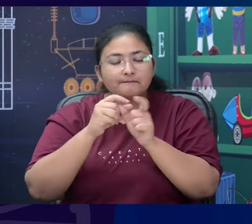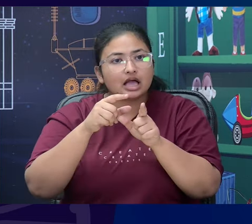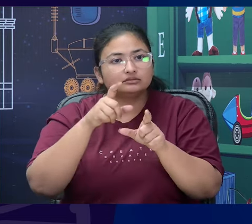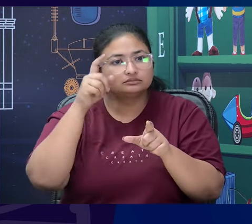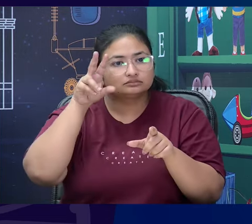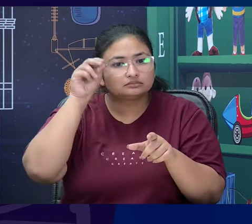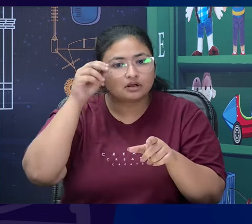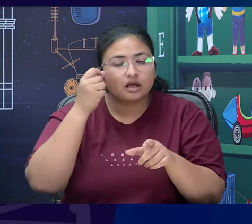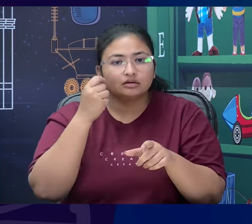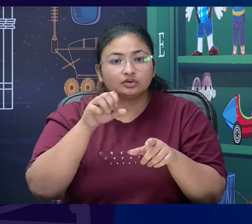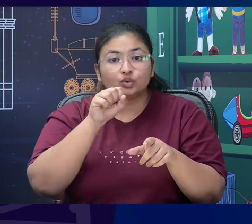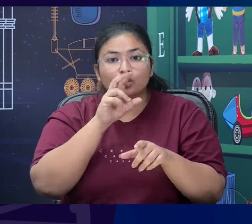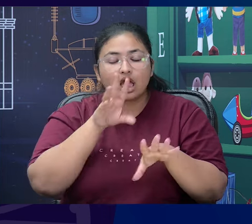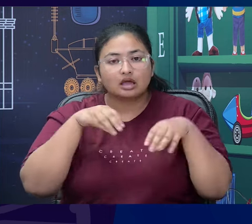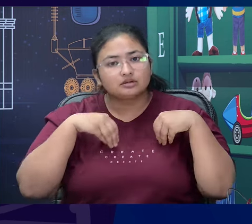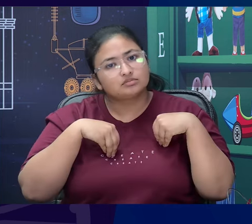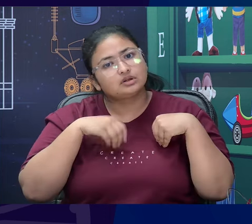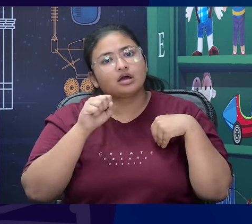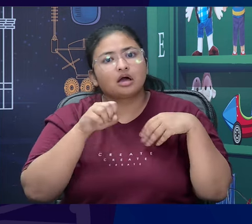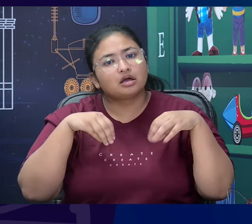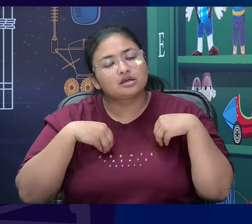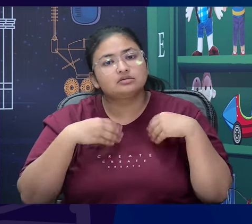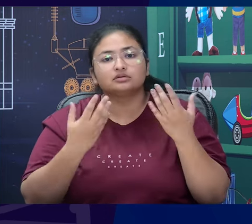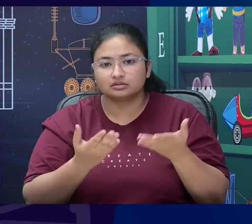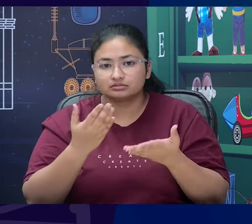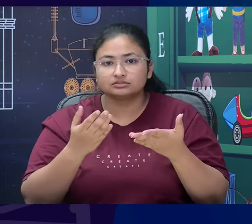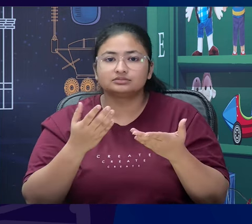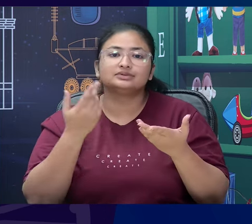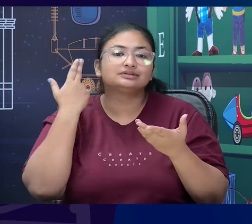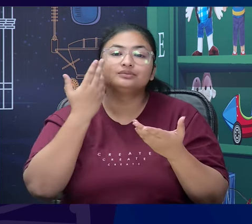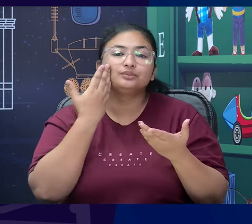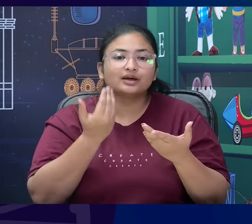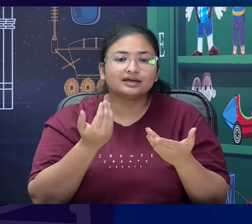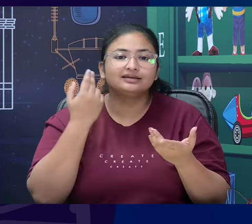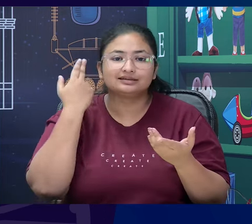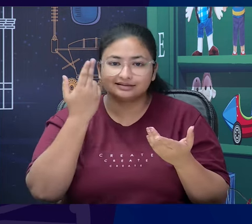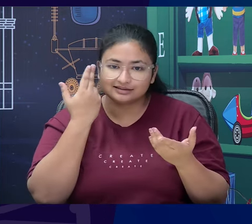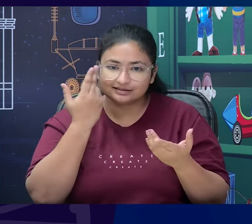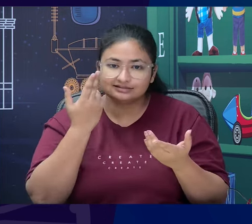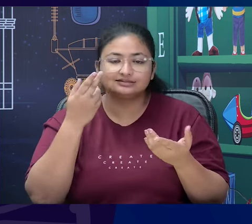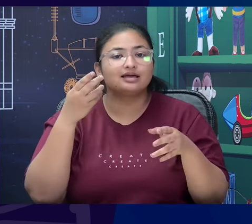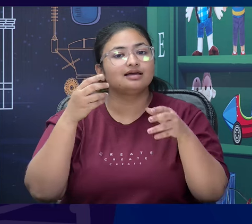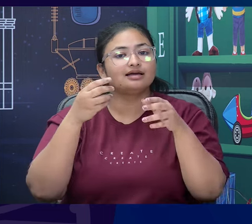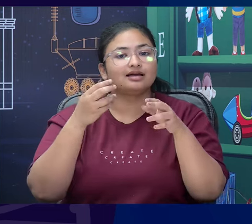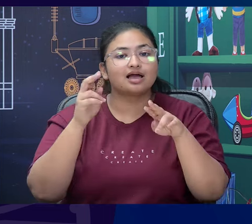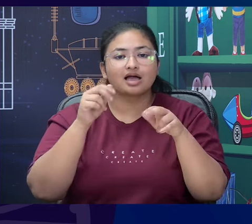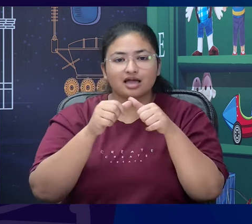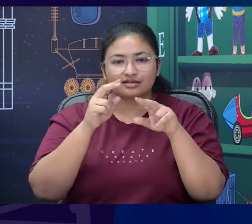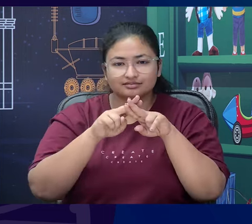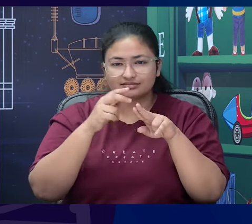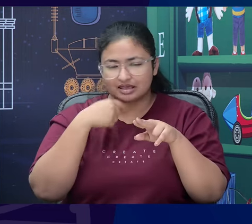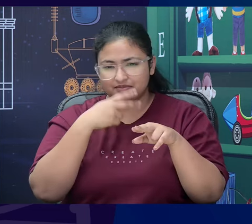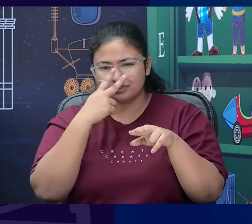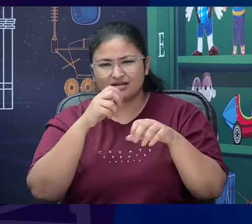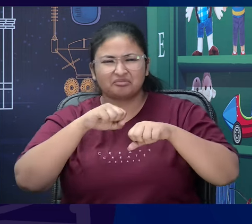not fit into the character of a A Yes. So, most of the time what happens is that we judge people based